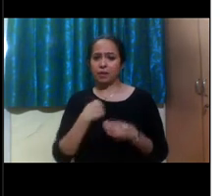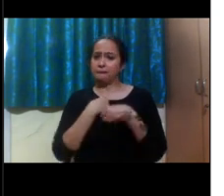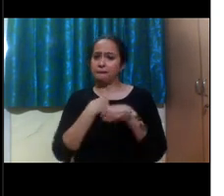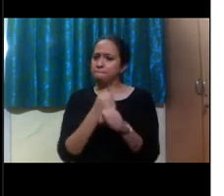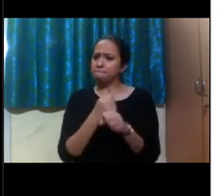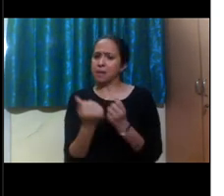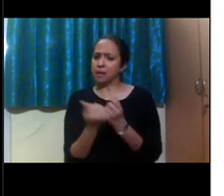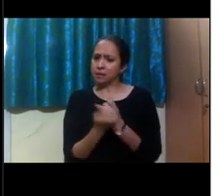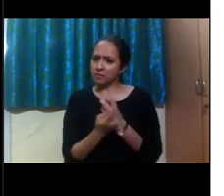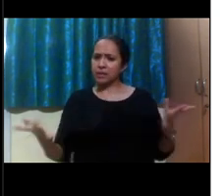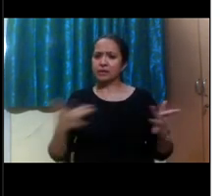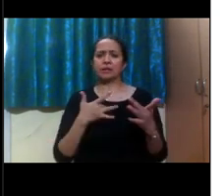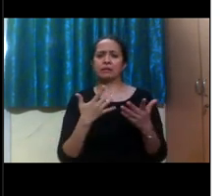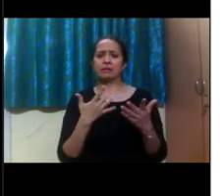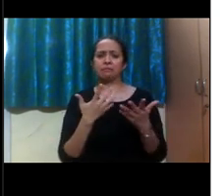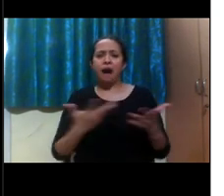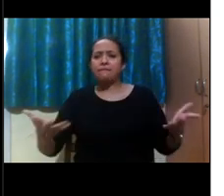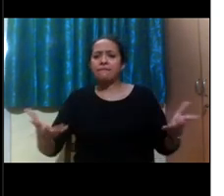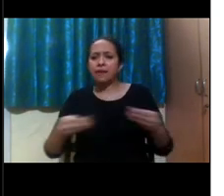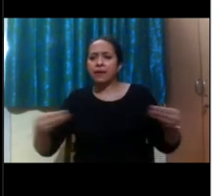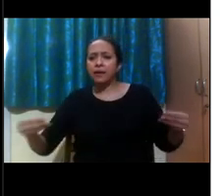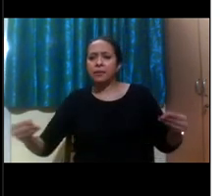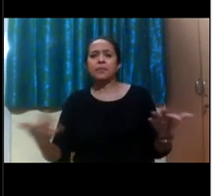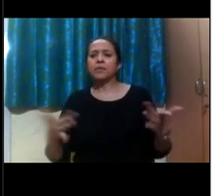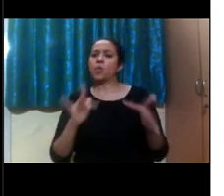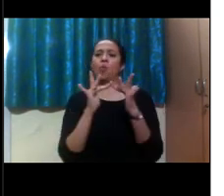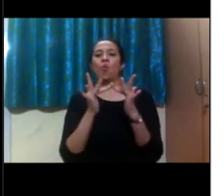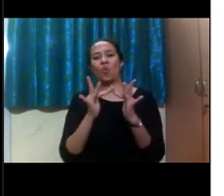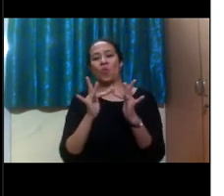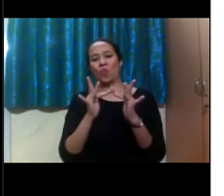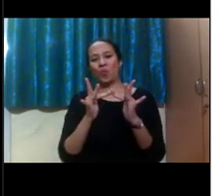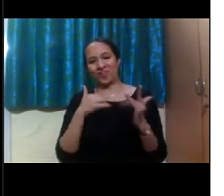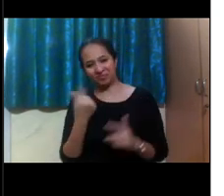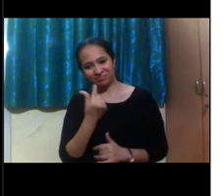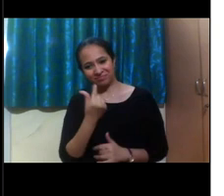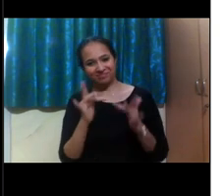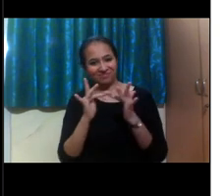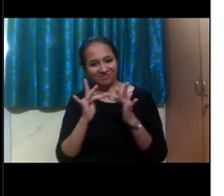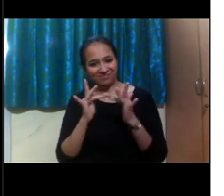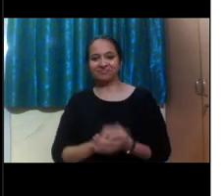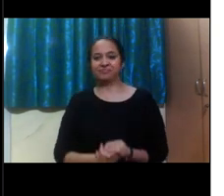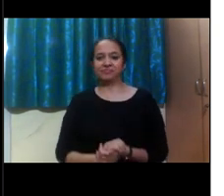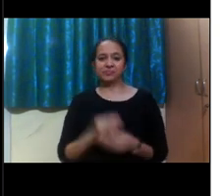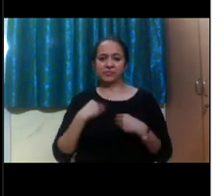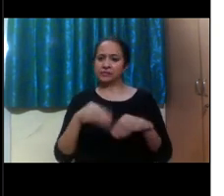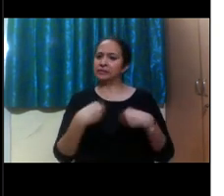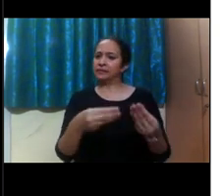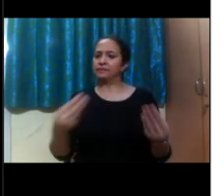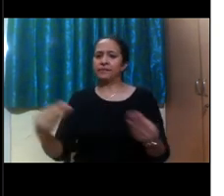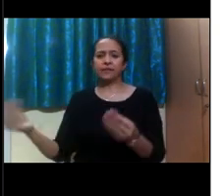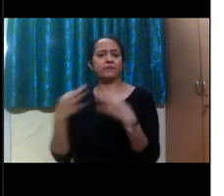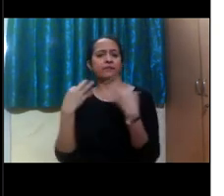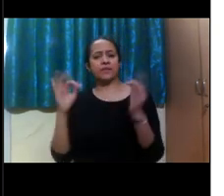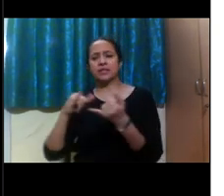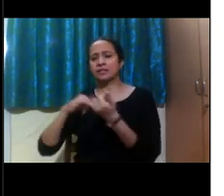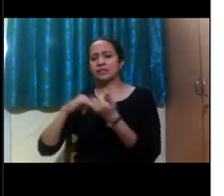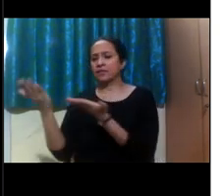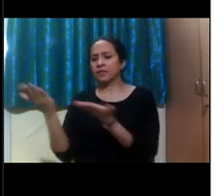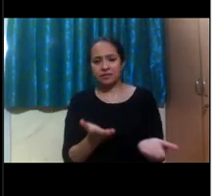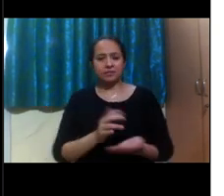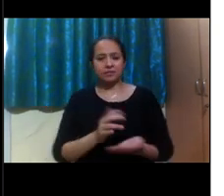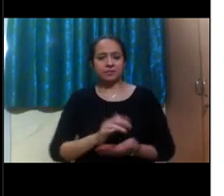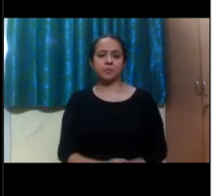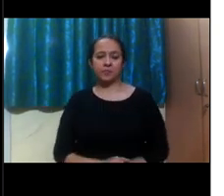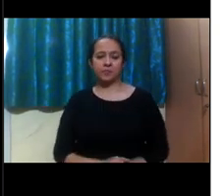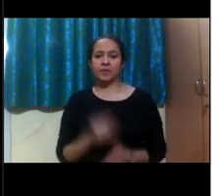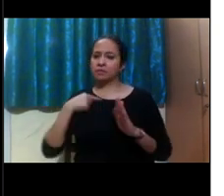resources online. So one of the biggest things we do is provide a free inquiry and referral service. So we provide very in-depth